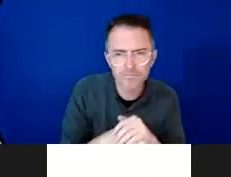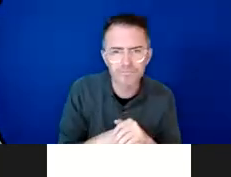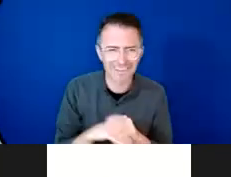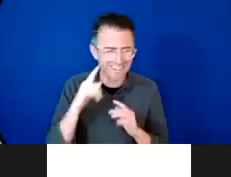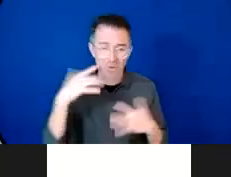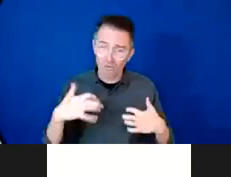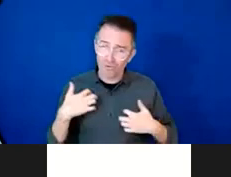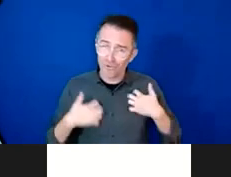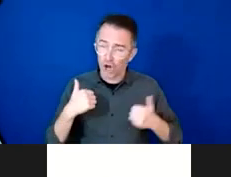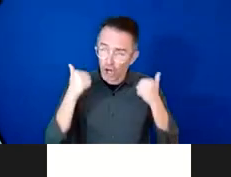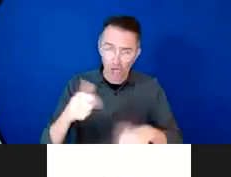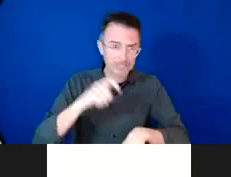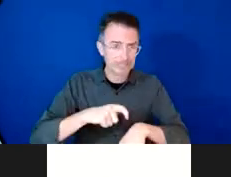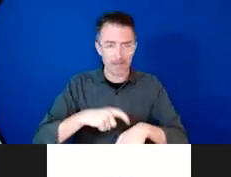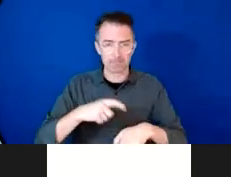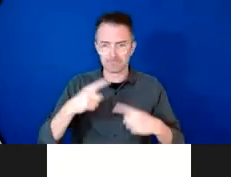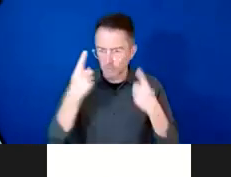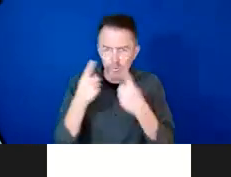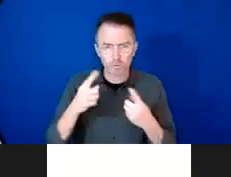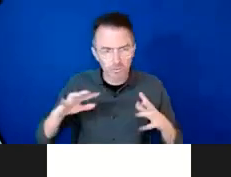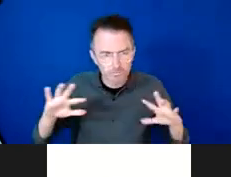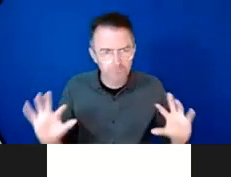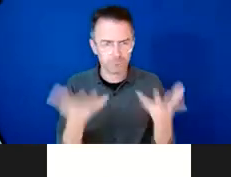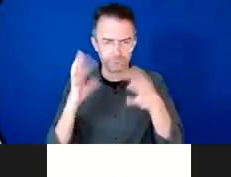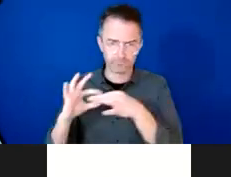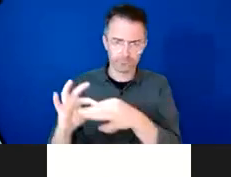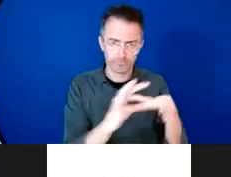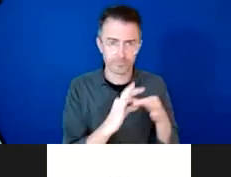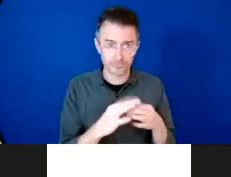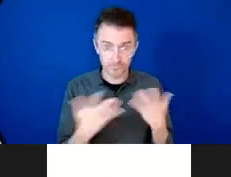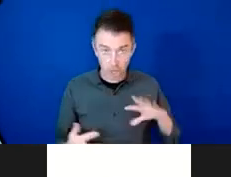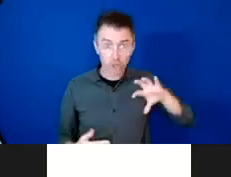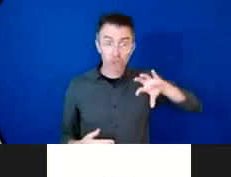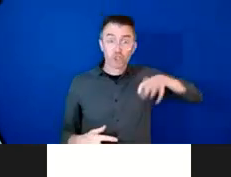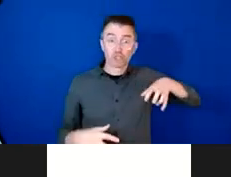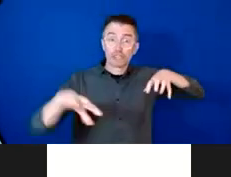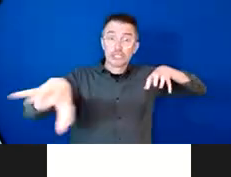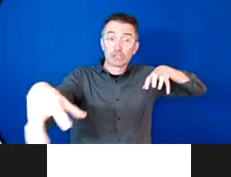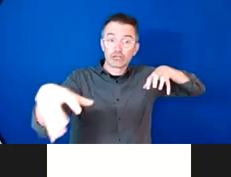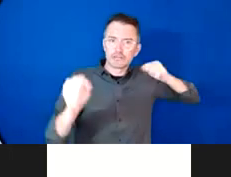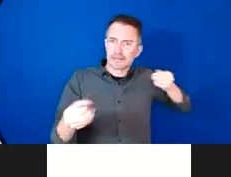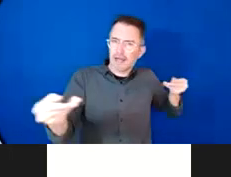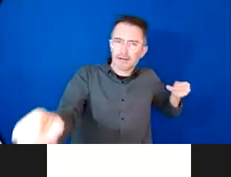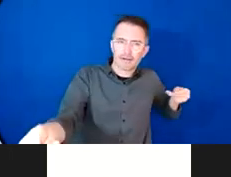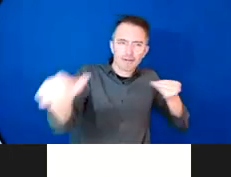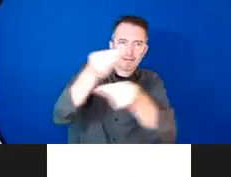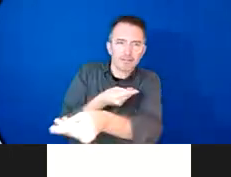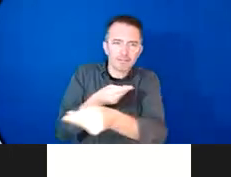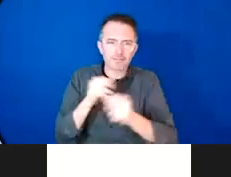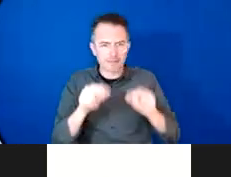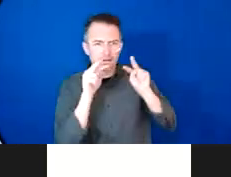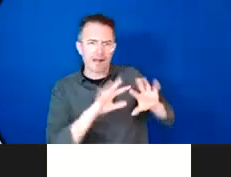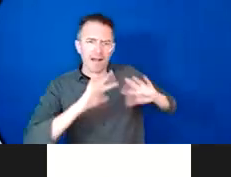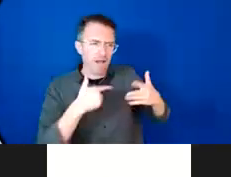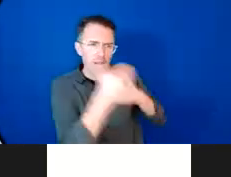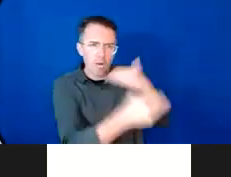countries can do that they can report not only on what they're how they're going about sorry not